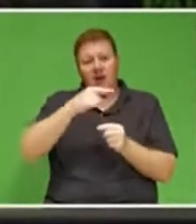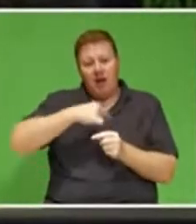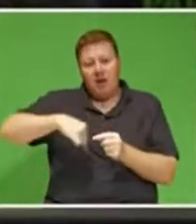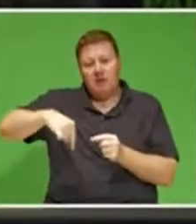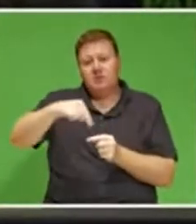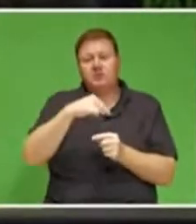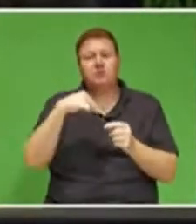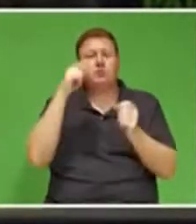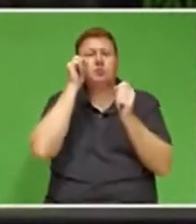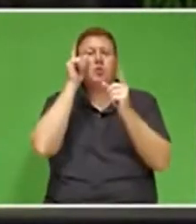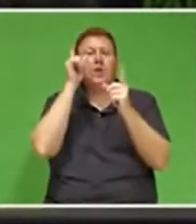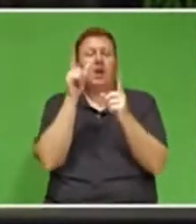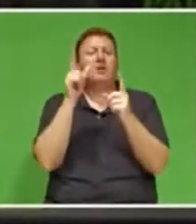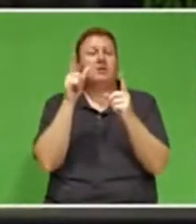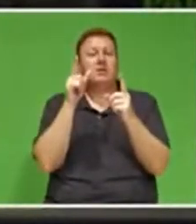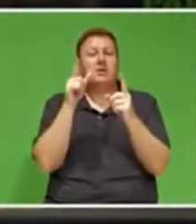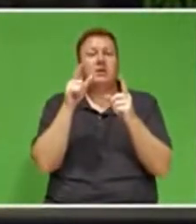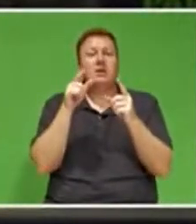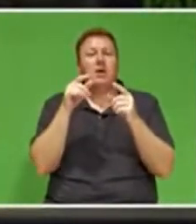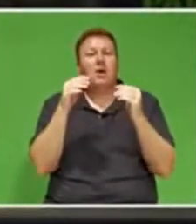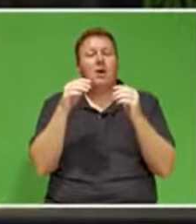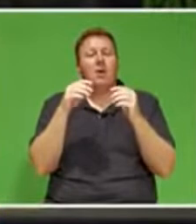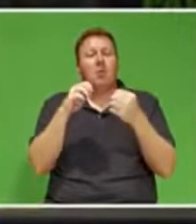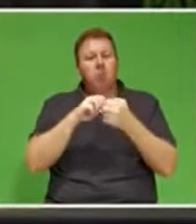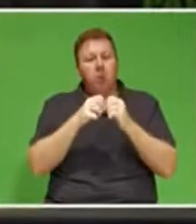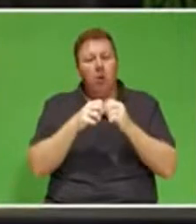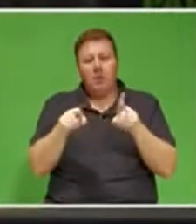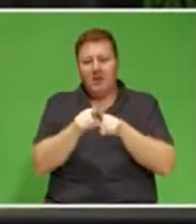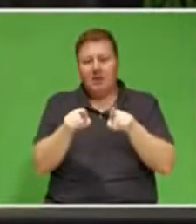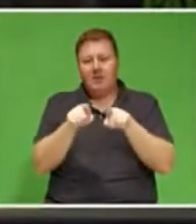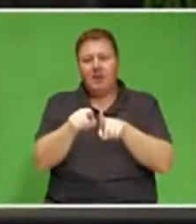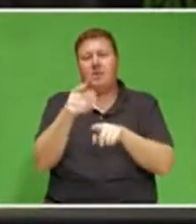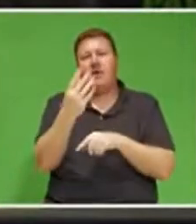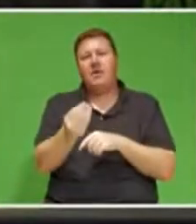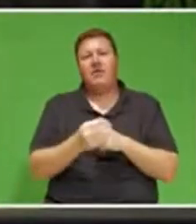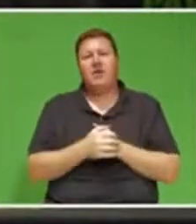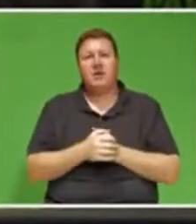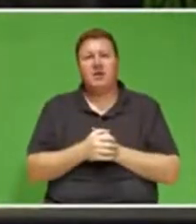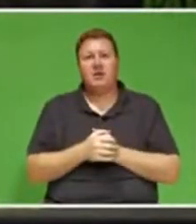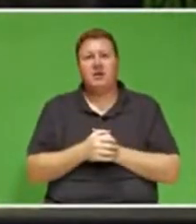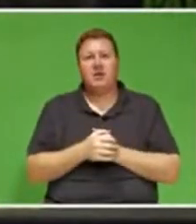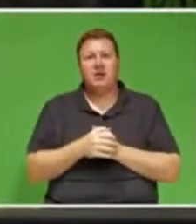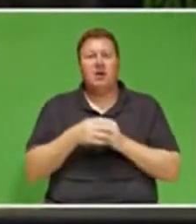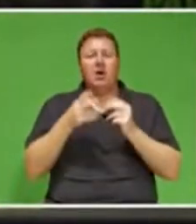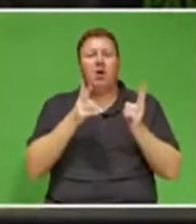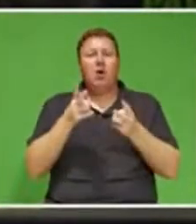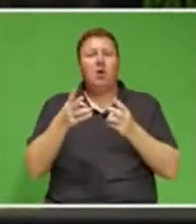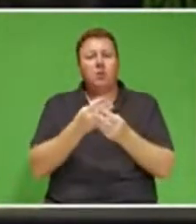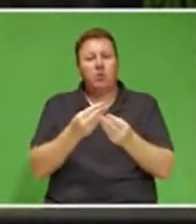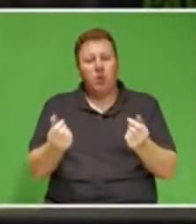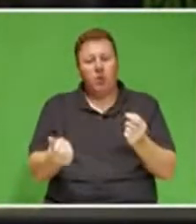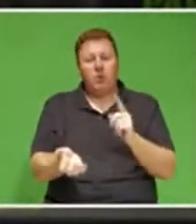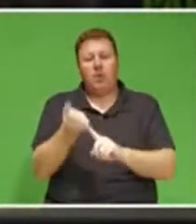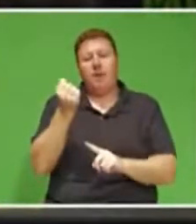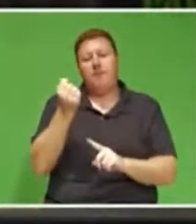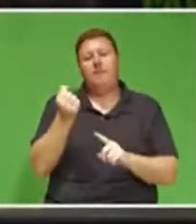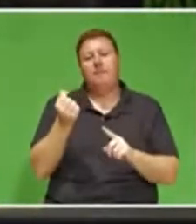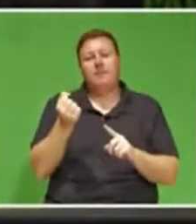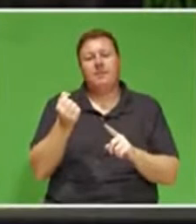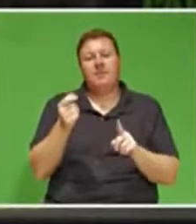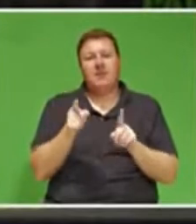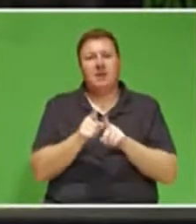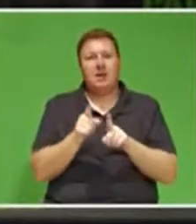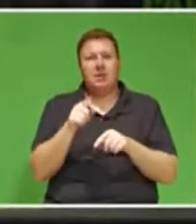realize that we have a common problem. And we've got to find common solutions. And rather than to stand